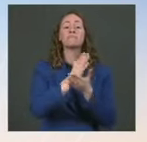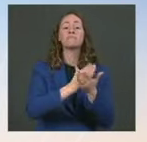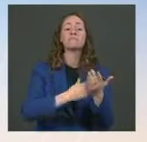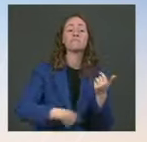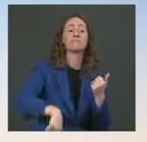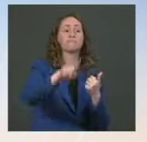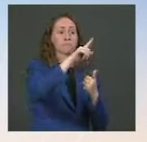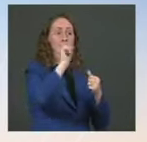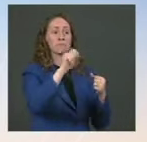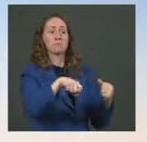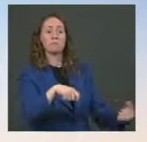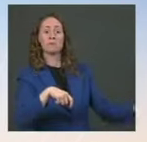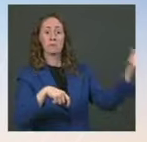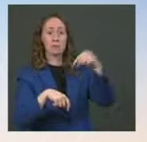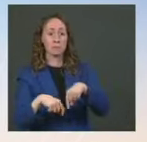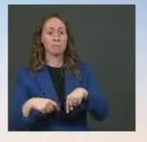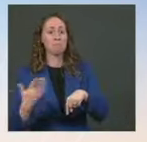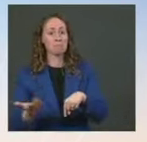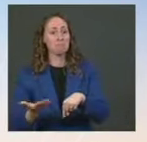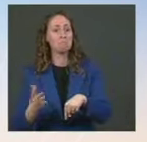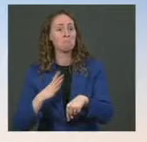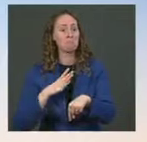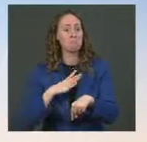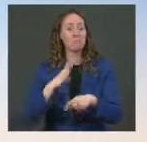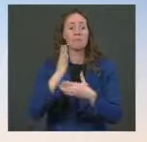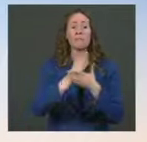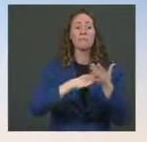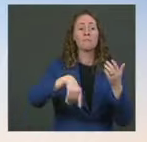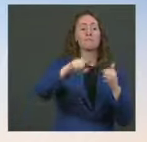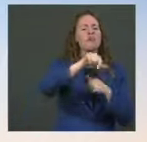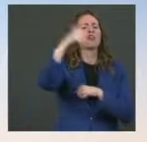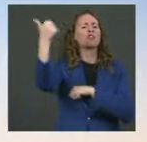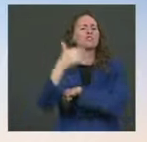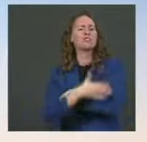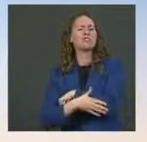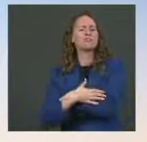Some of them may end up in other countries, and that's always been part of the plan. Go ahead. Thanks, Jen.